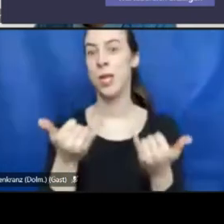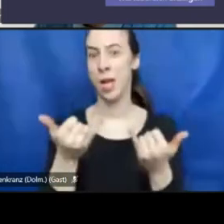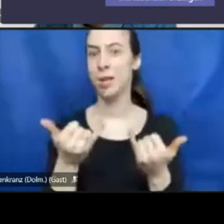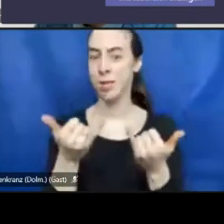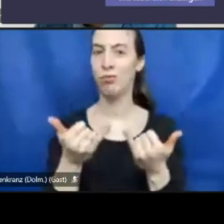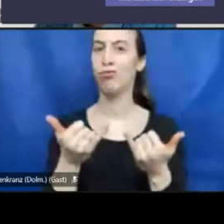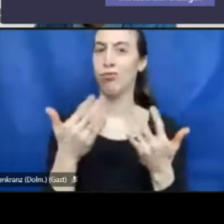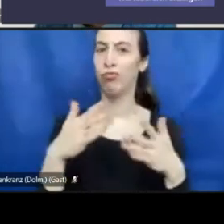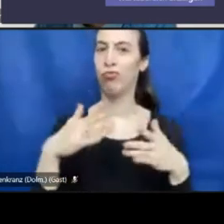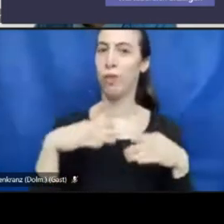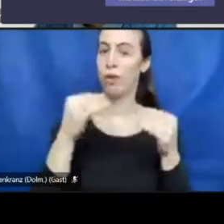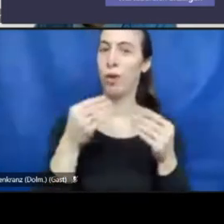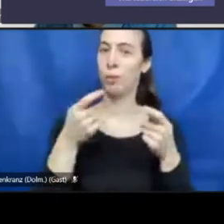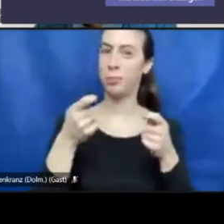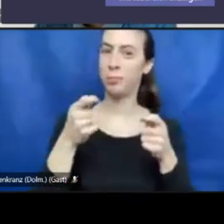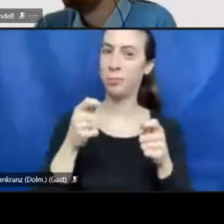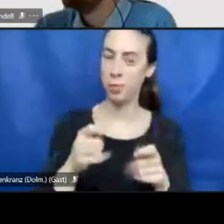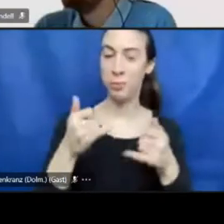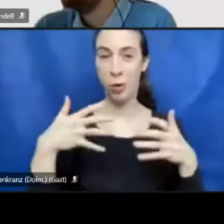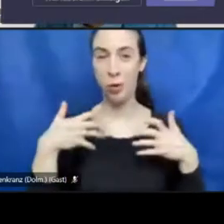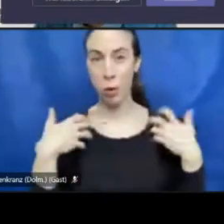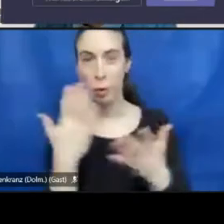I look forward to your partner channel session.